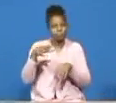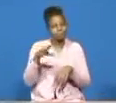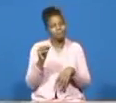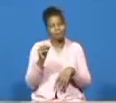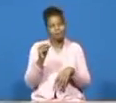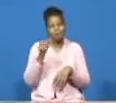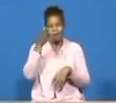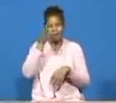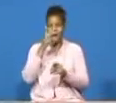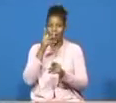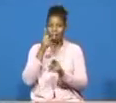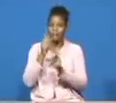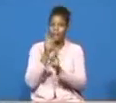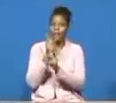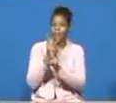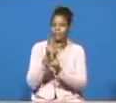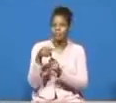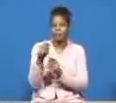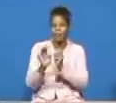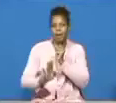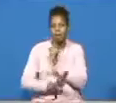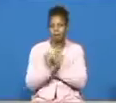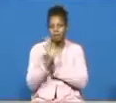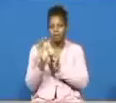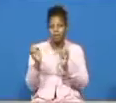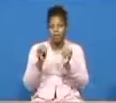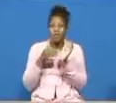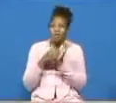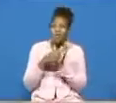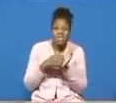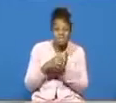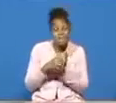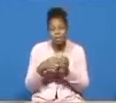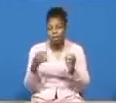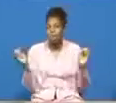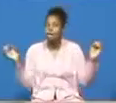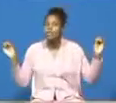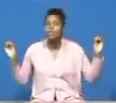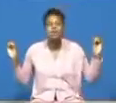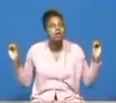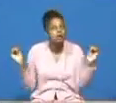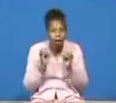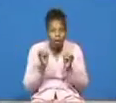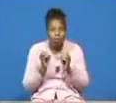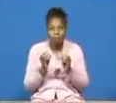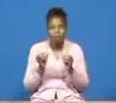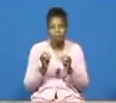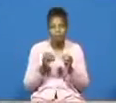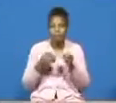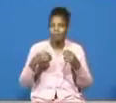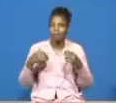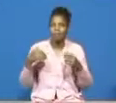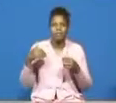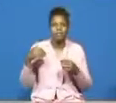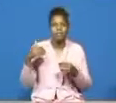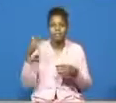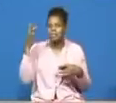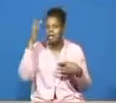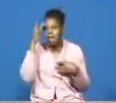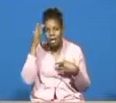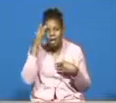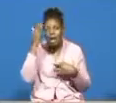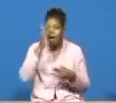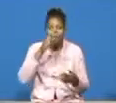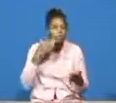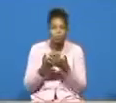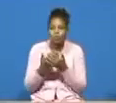kept them there was no weak one nor feeble one against them a god was so good to